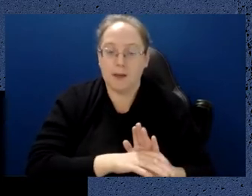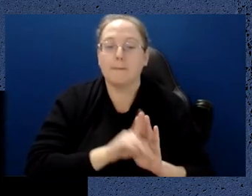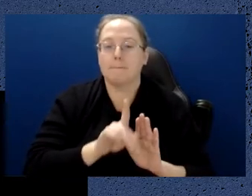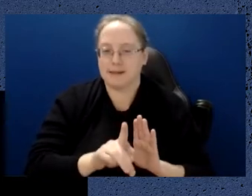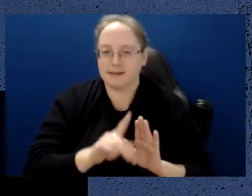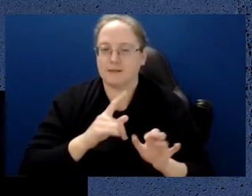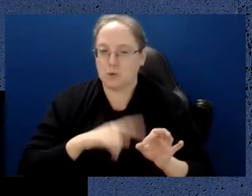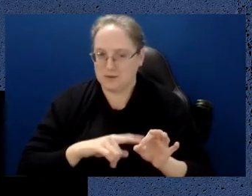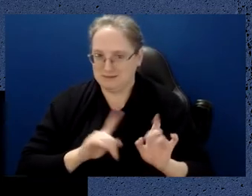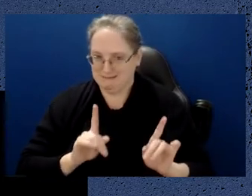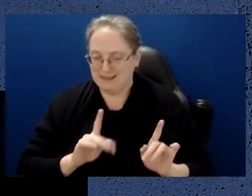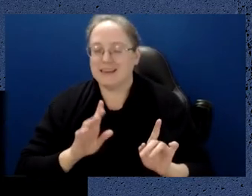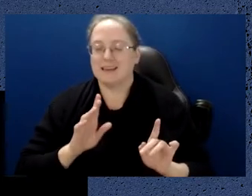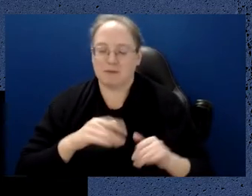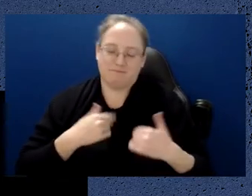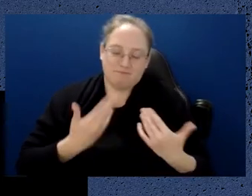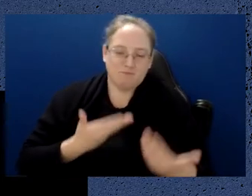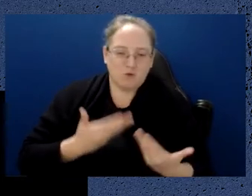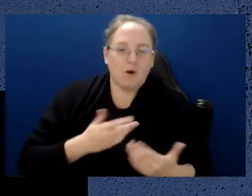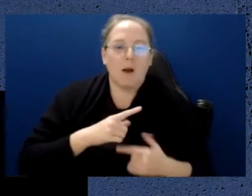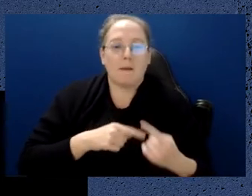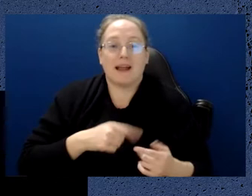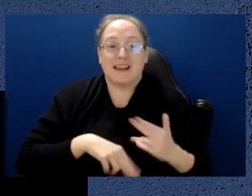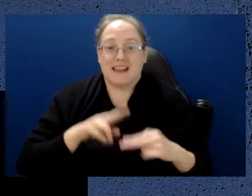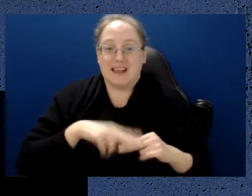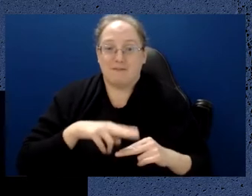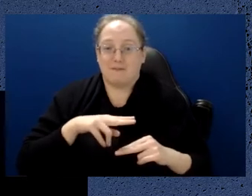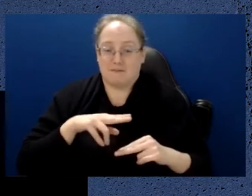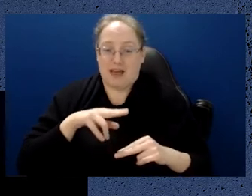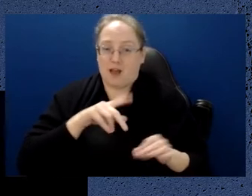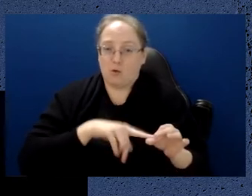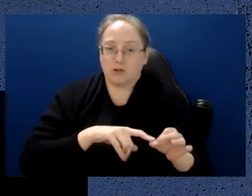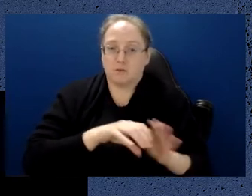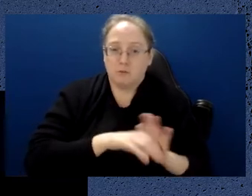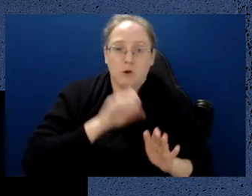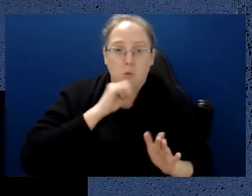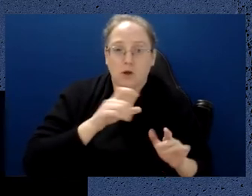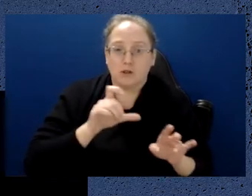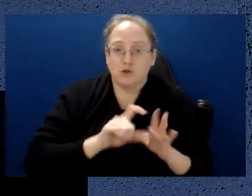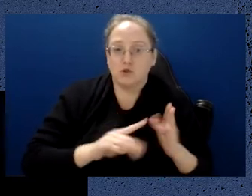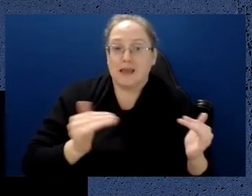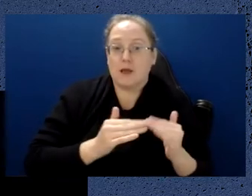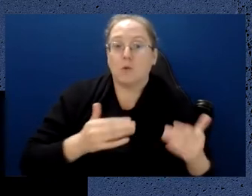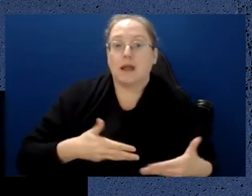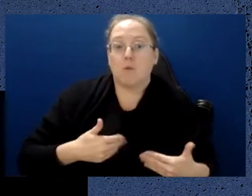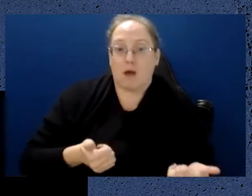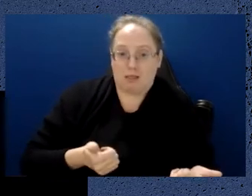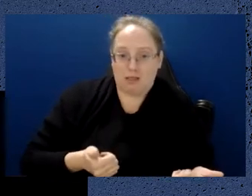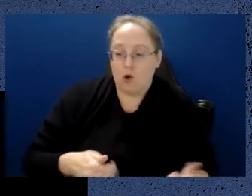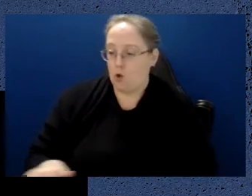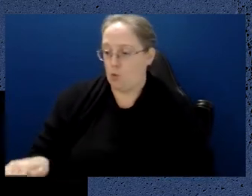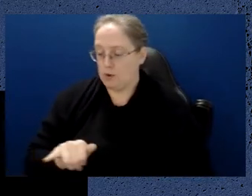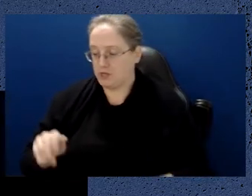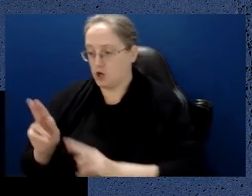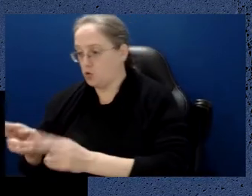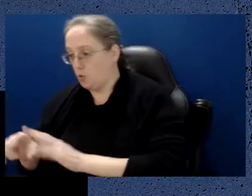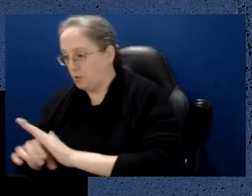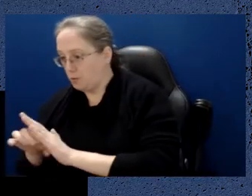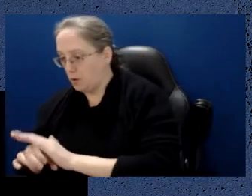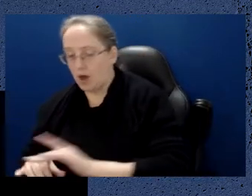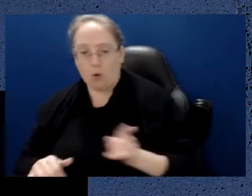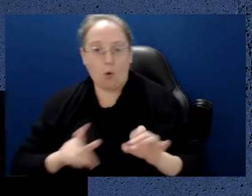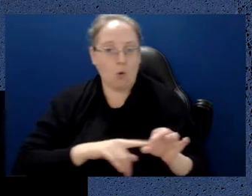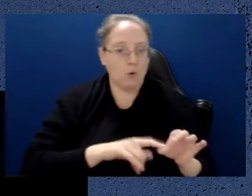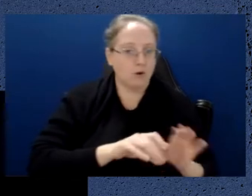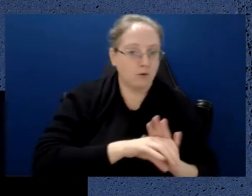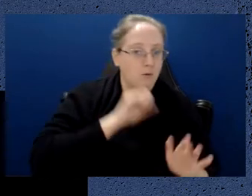computer. And can you beat a classical computer, a conventional computer in doing that? That's really the holy grail of all of this. And